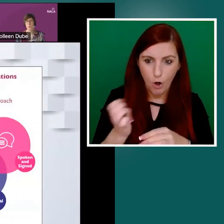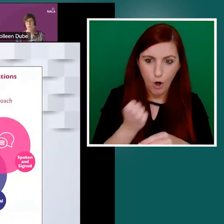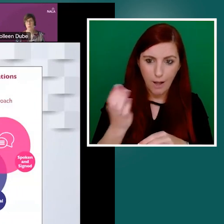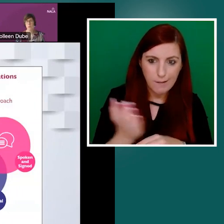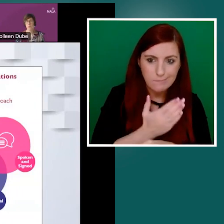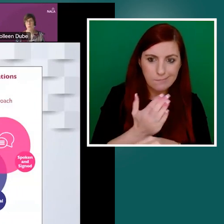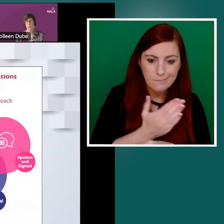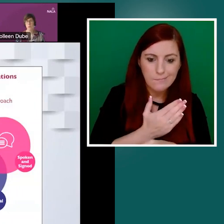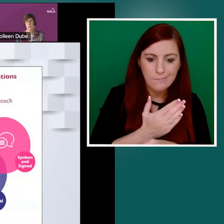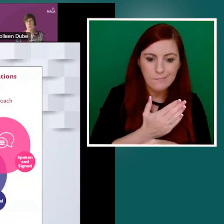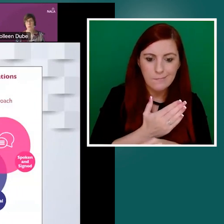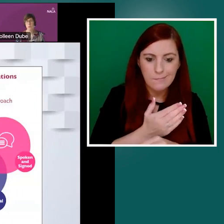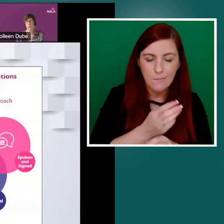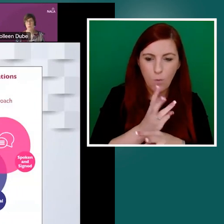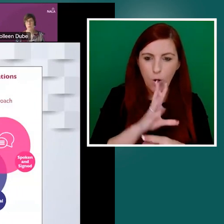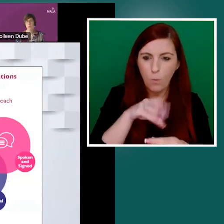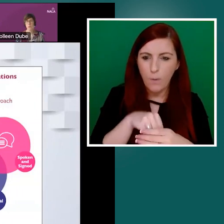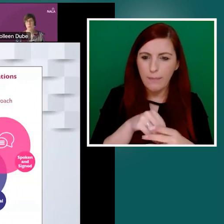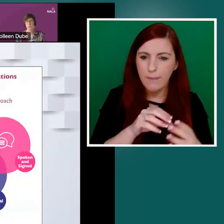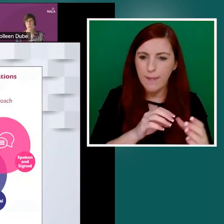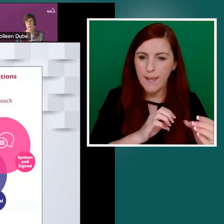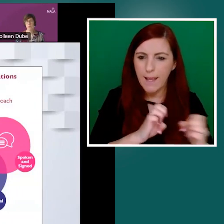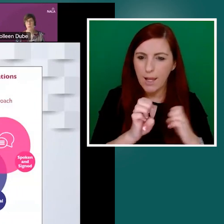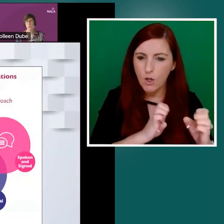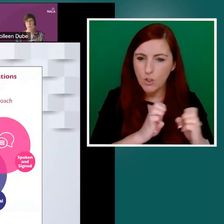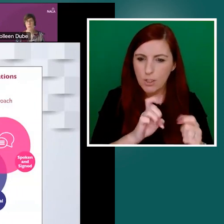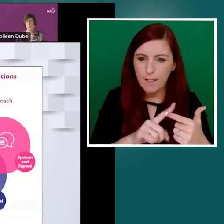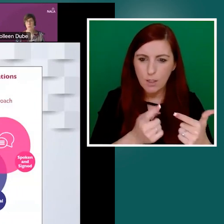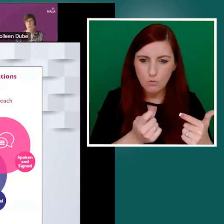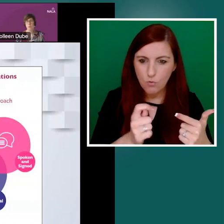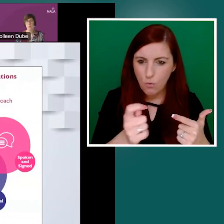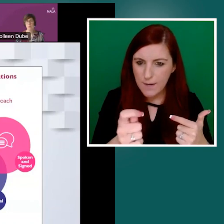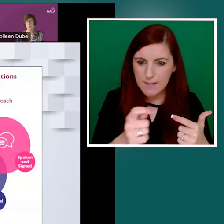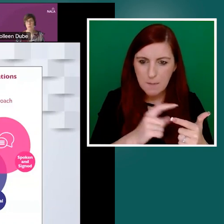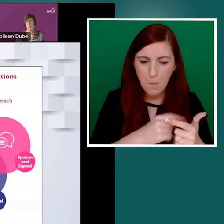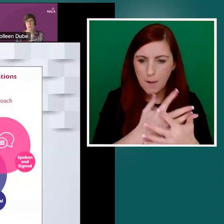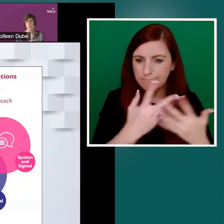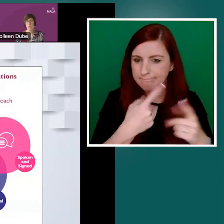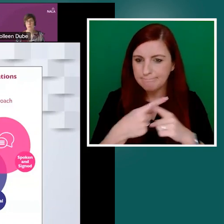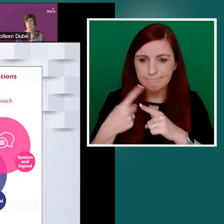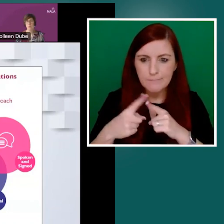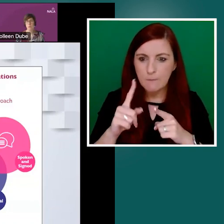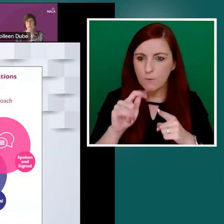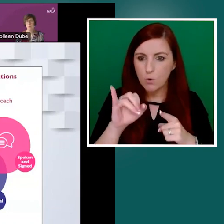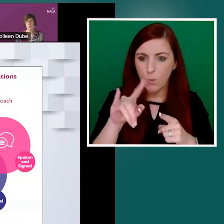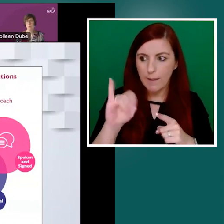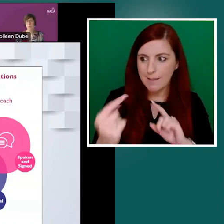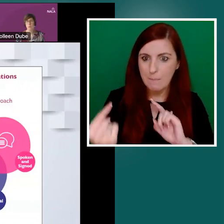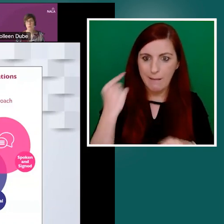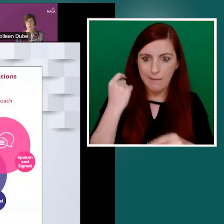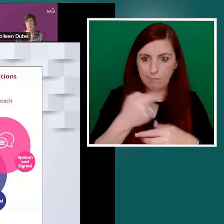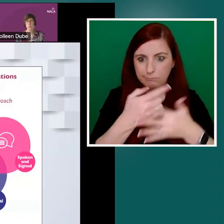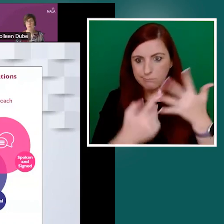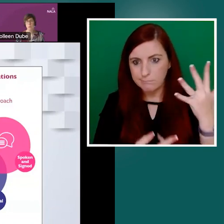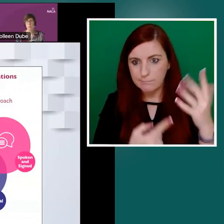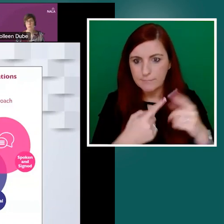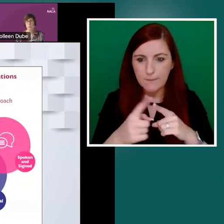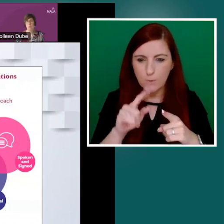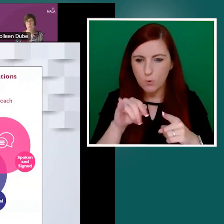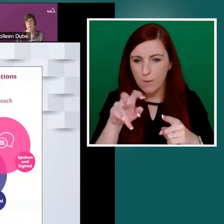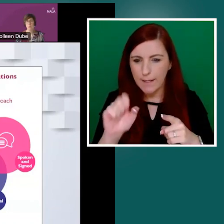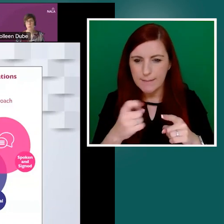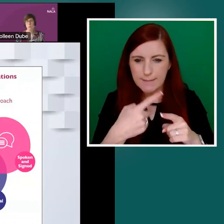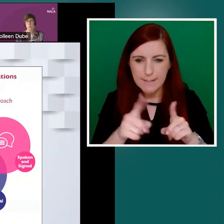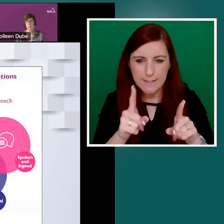multiple toolkits at that time broken down into written, verbal and web-based design